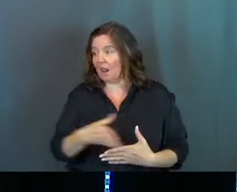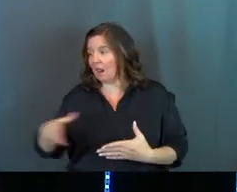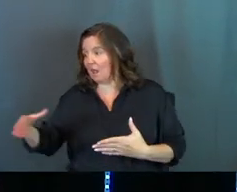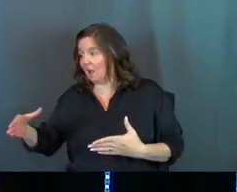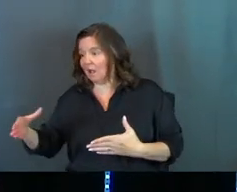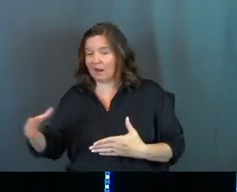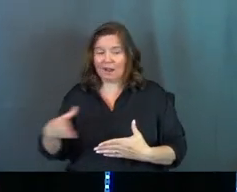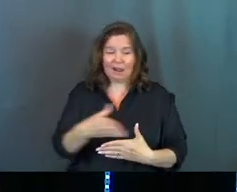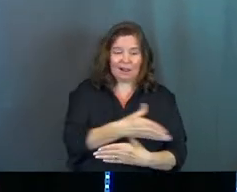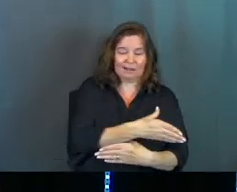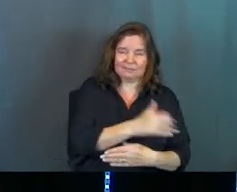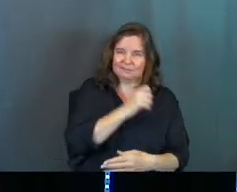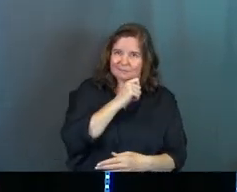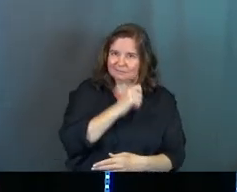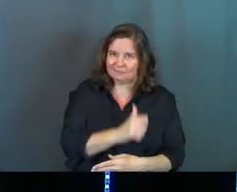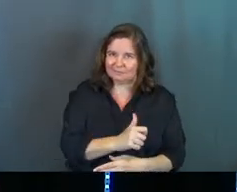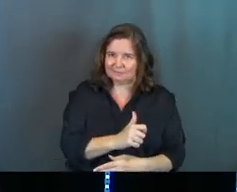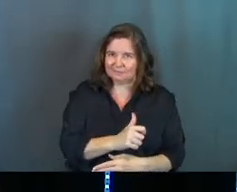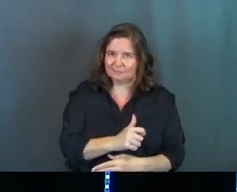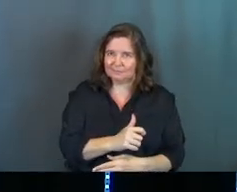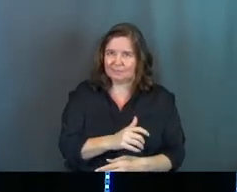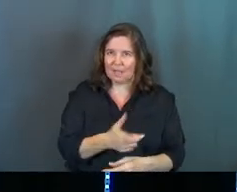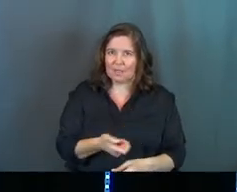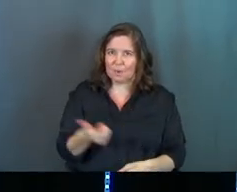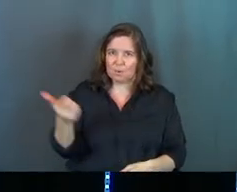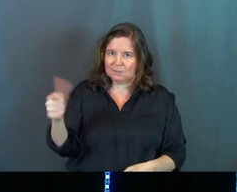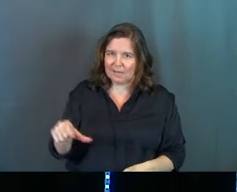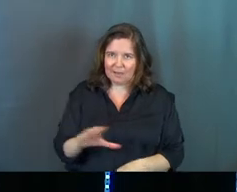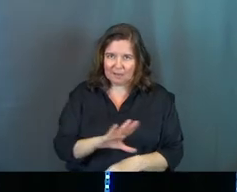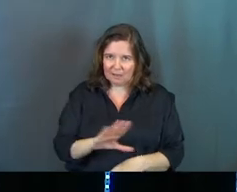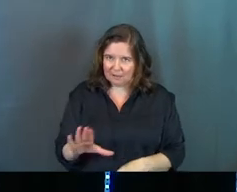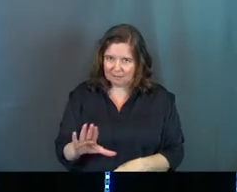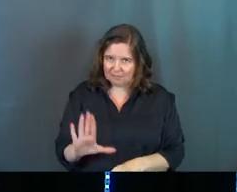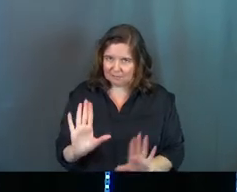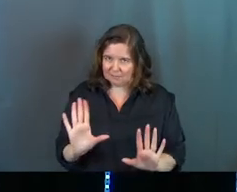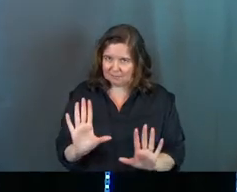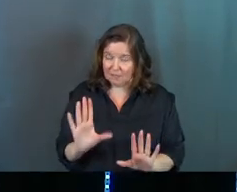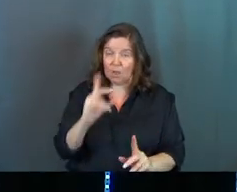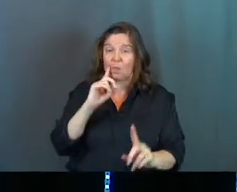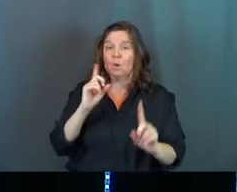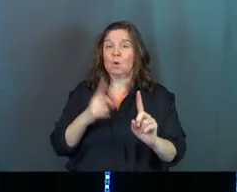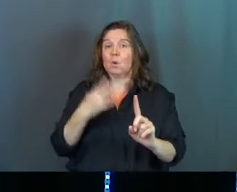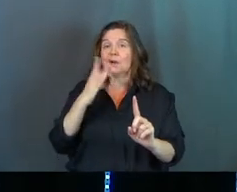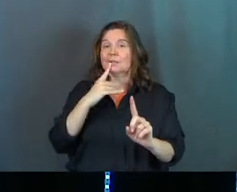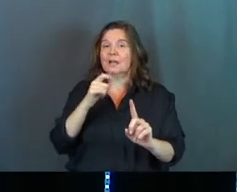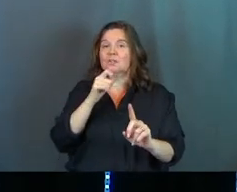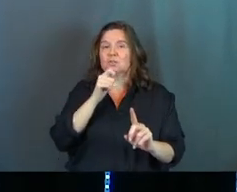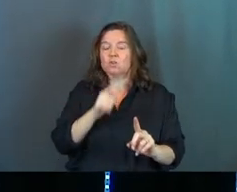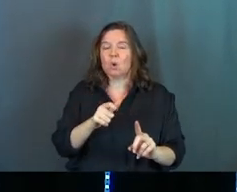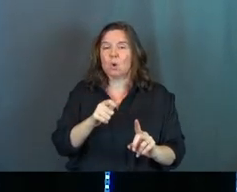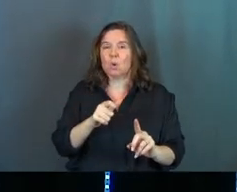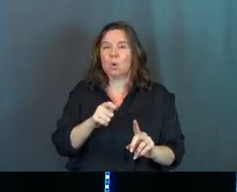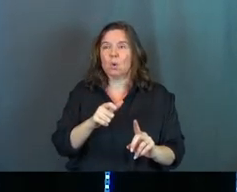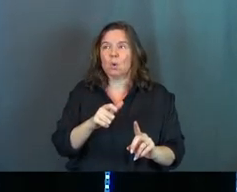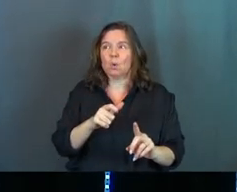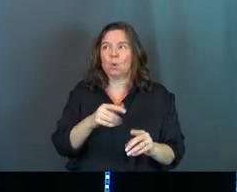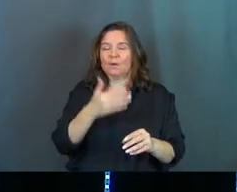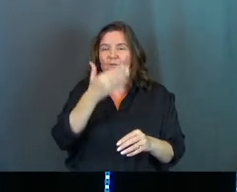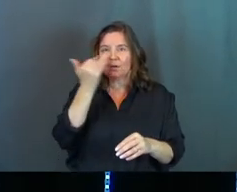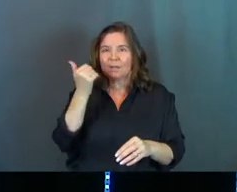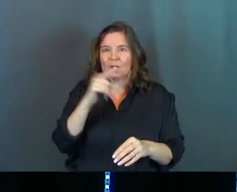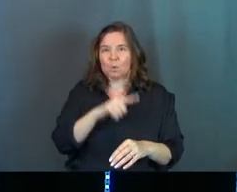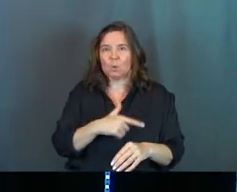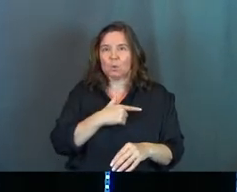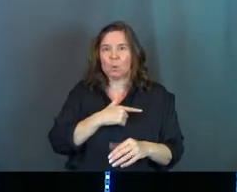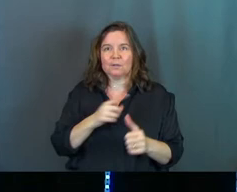other side of the overdone spectrum and just completely reject them. No, no, no. The goal that he's saying is don't lose sight of where your loyalty